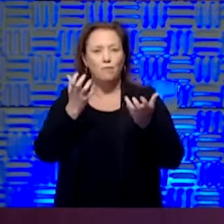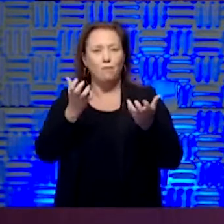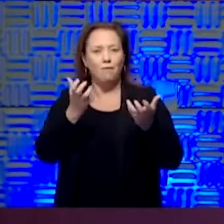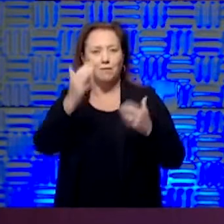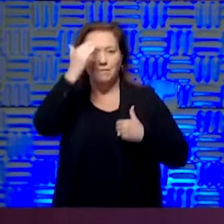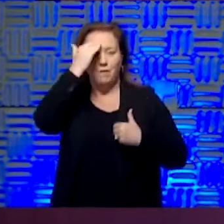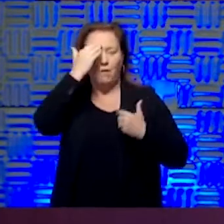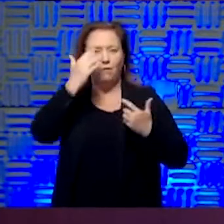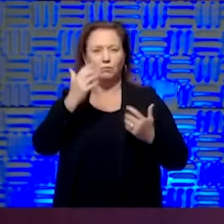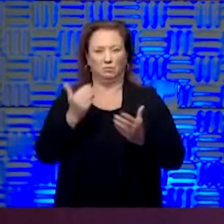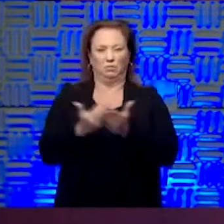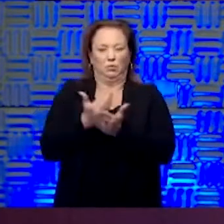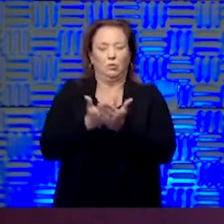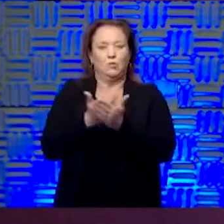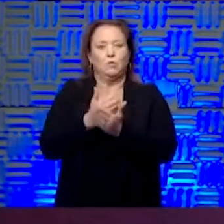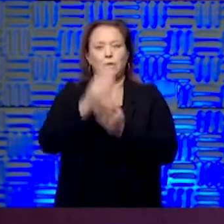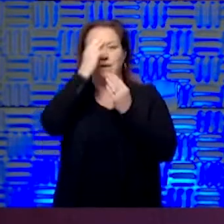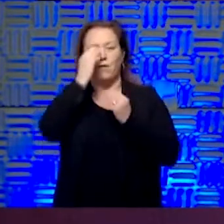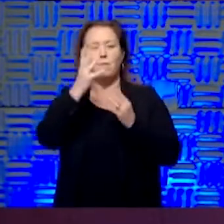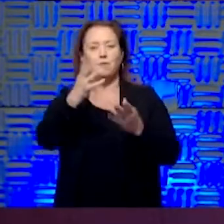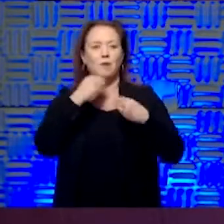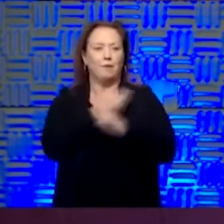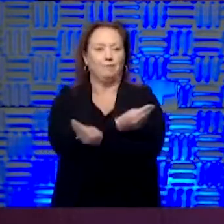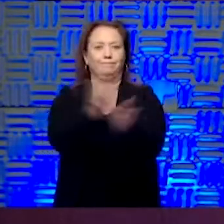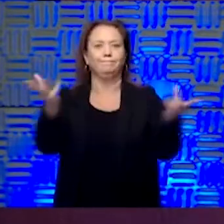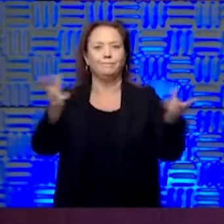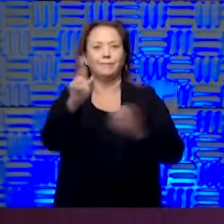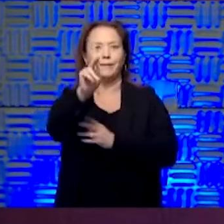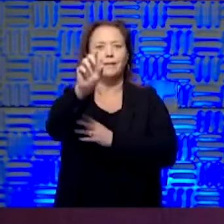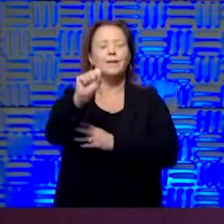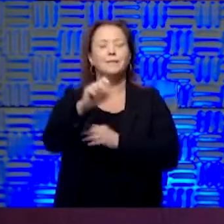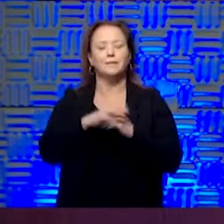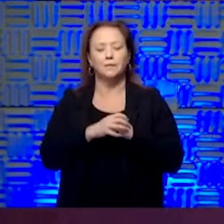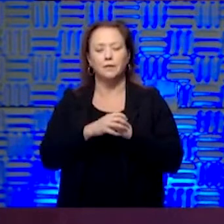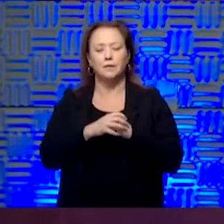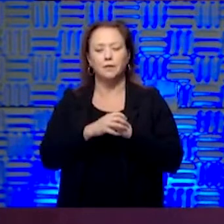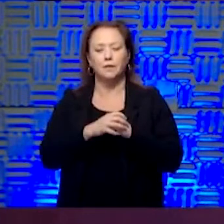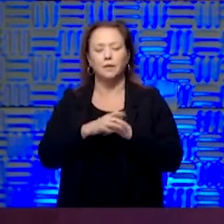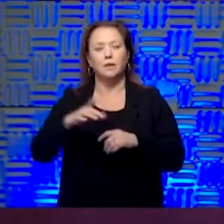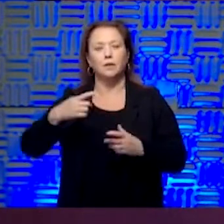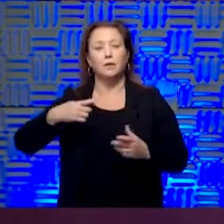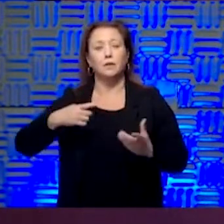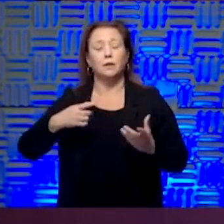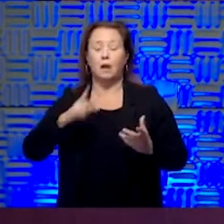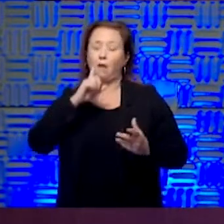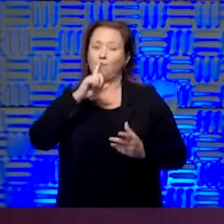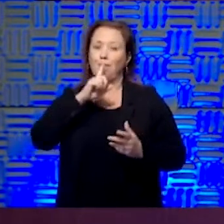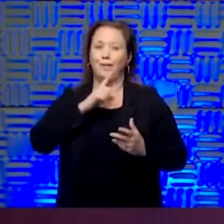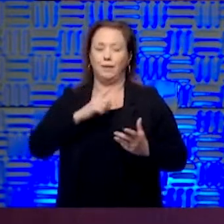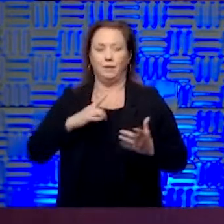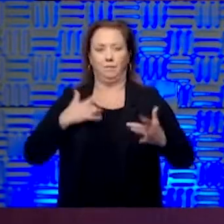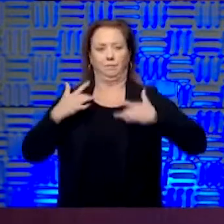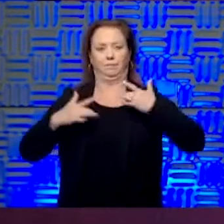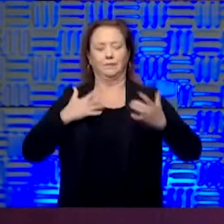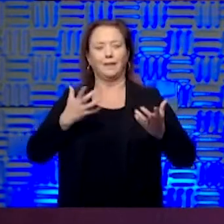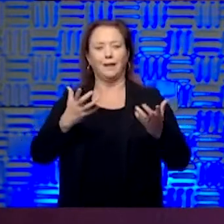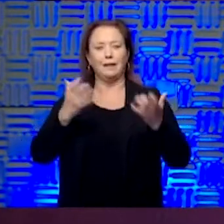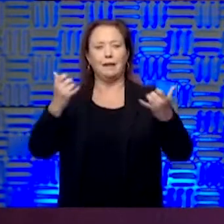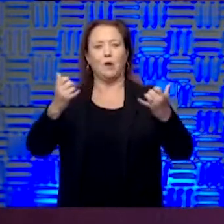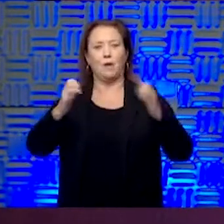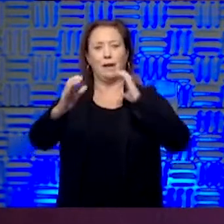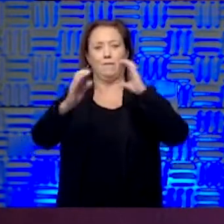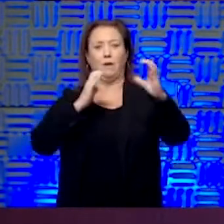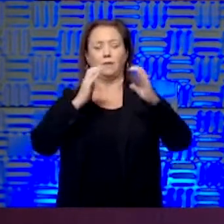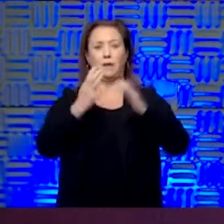updated information that we can put out across the state. And what I'm really pleased by is we can have a conversation in the